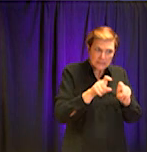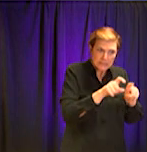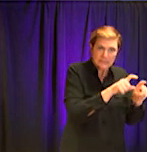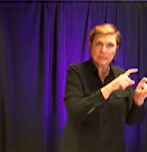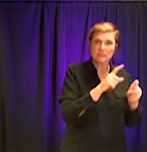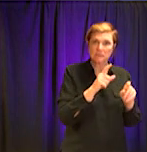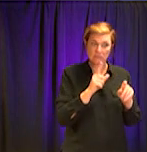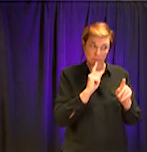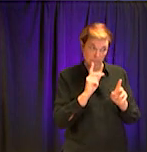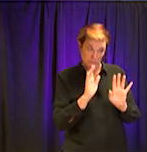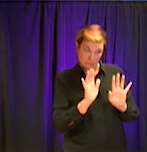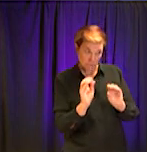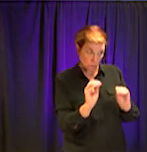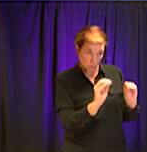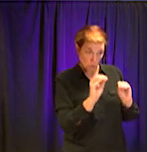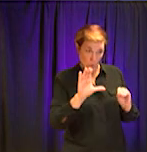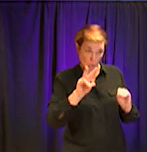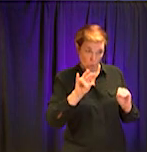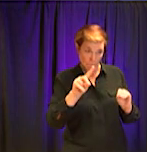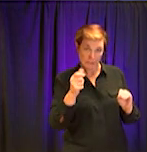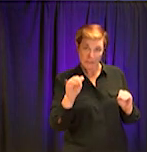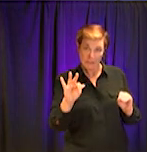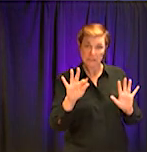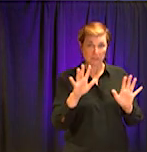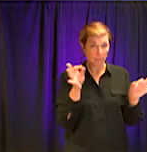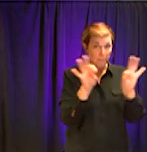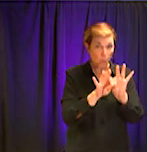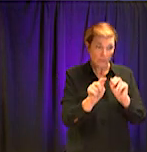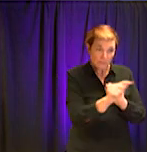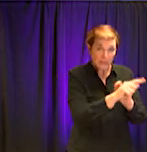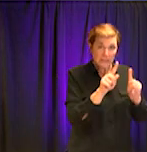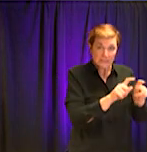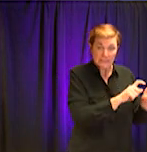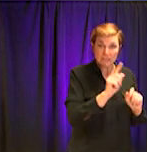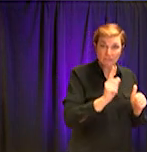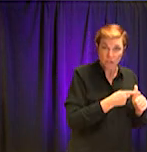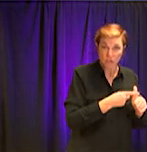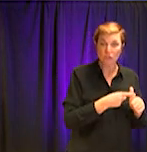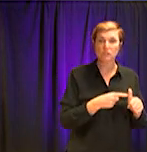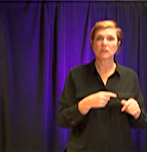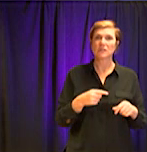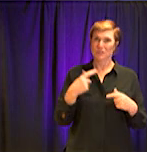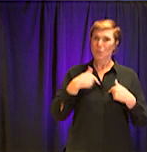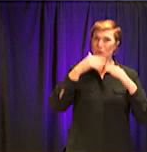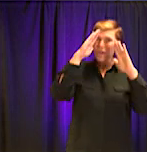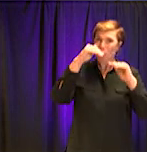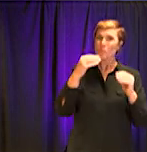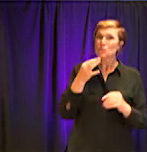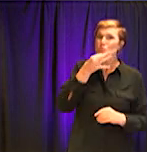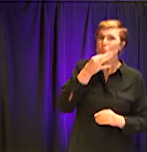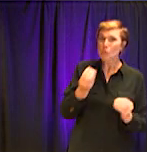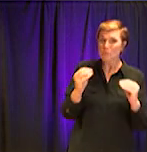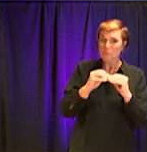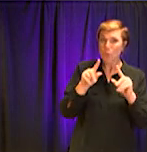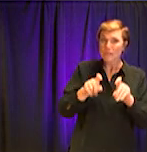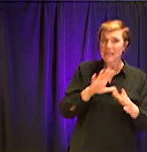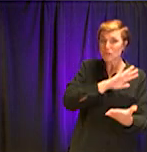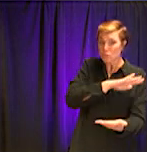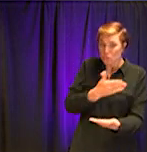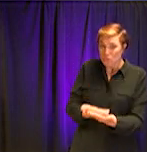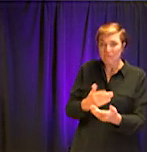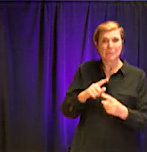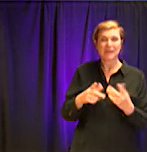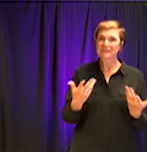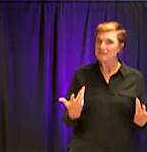this COVID-19 outbreak. Um, our hope is that testing will be more widely available, but, but don't go to your hospital today or to your